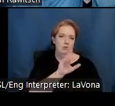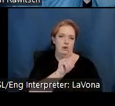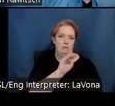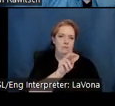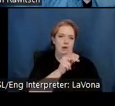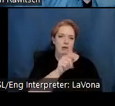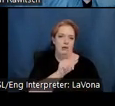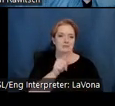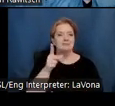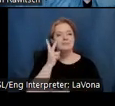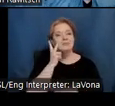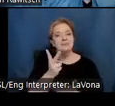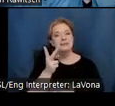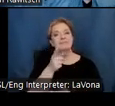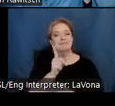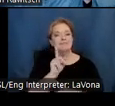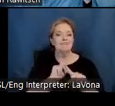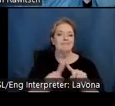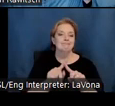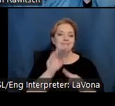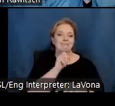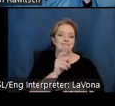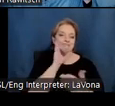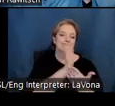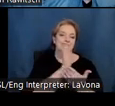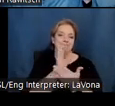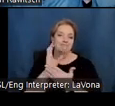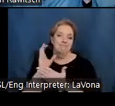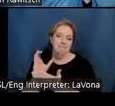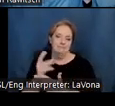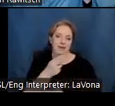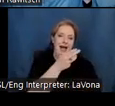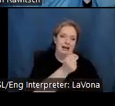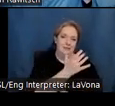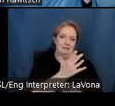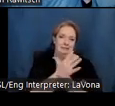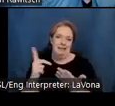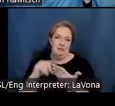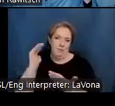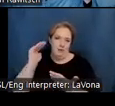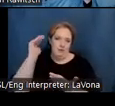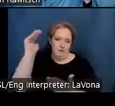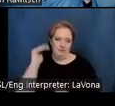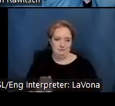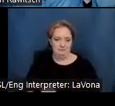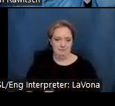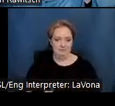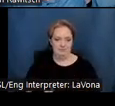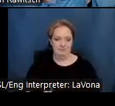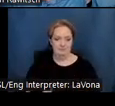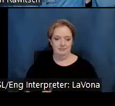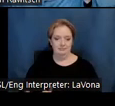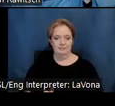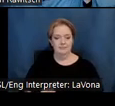Alfreda as a young woman at various stages from high school into adulthood. In spite of what was described as a